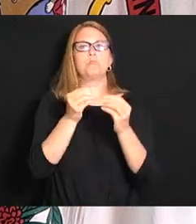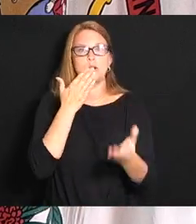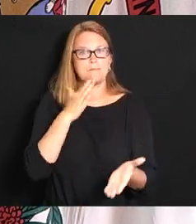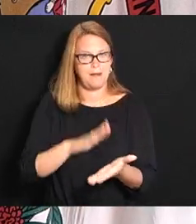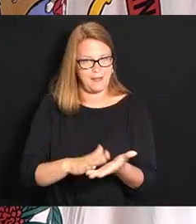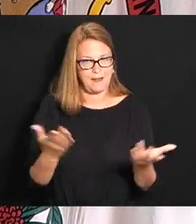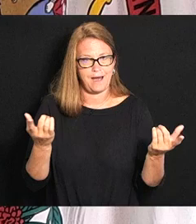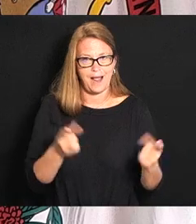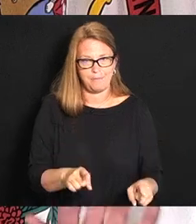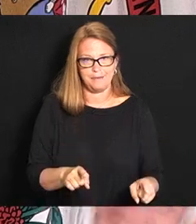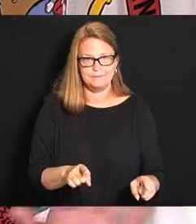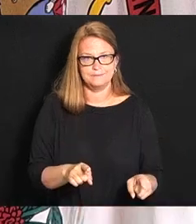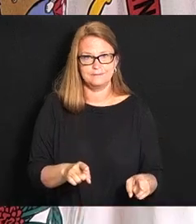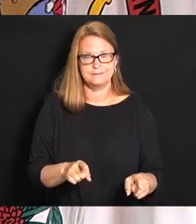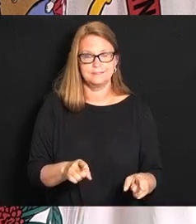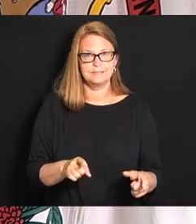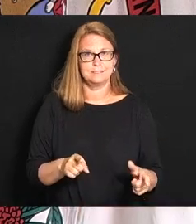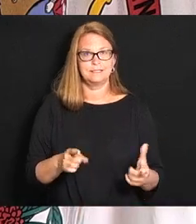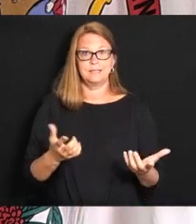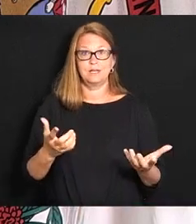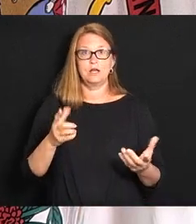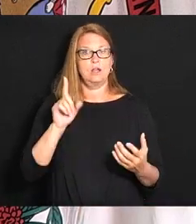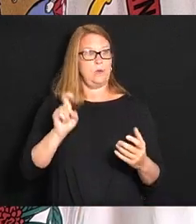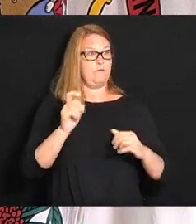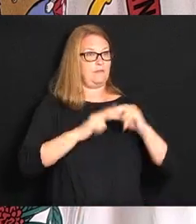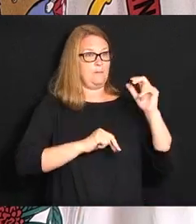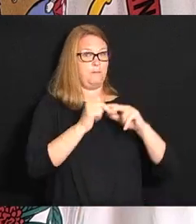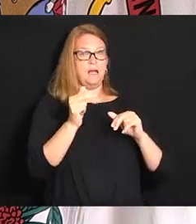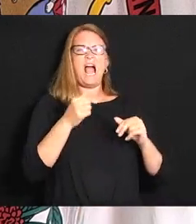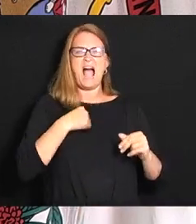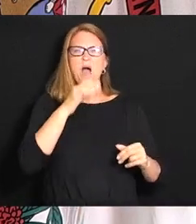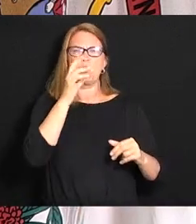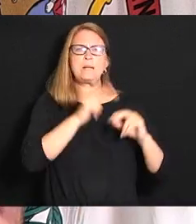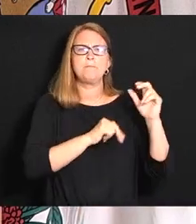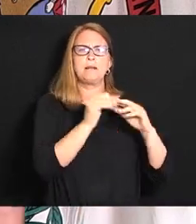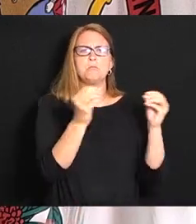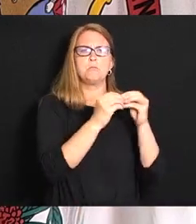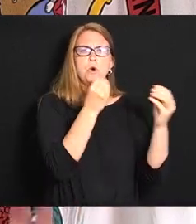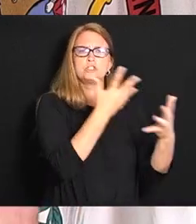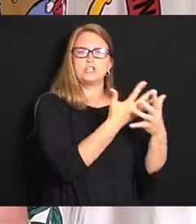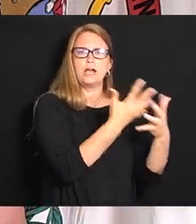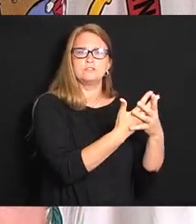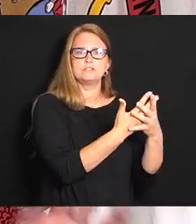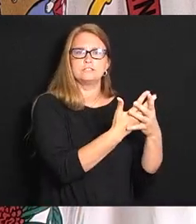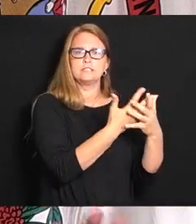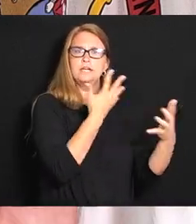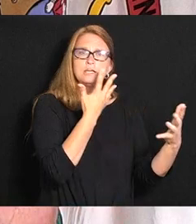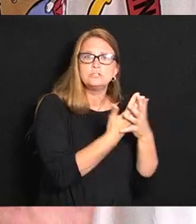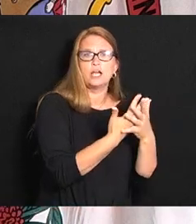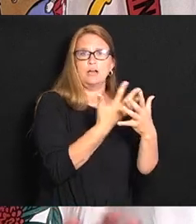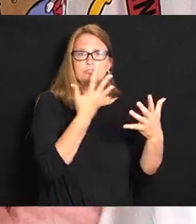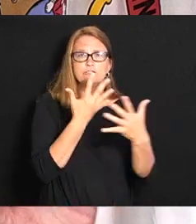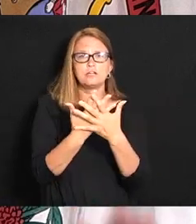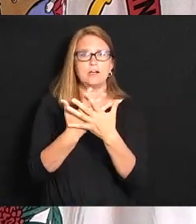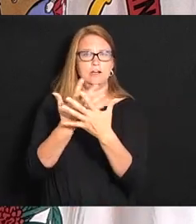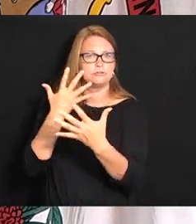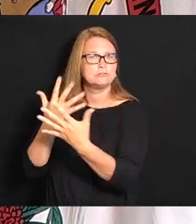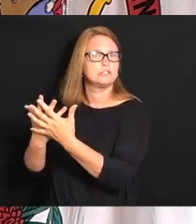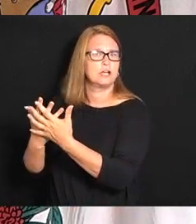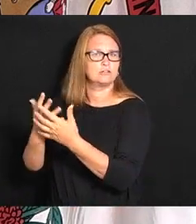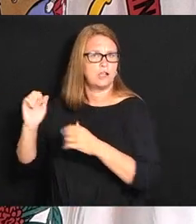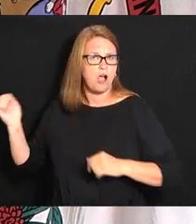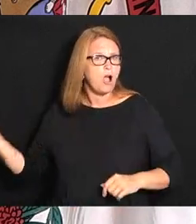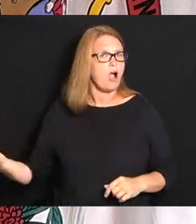again I'd build more jails I would build more jails and continue to build more and more and more and more